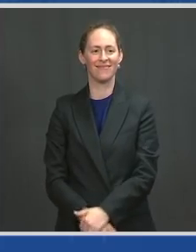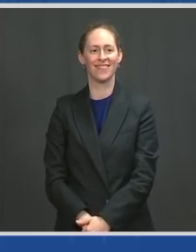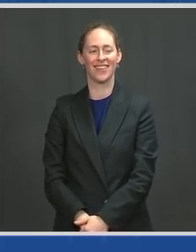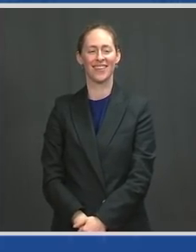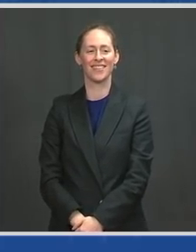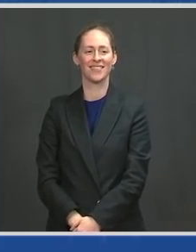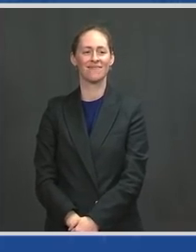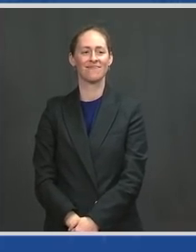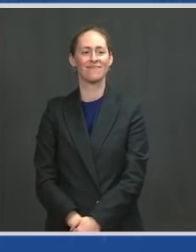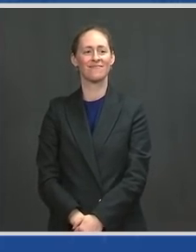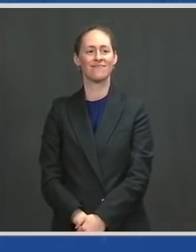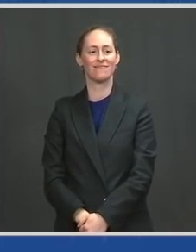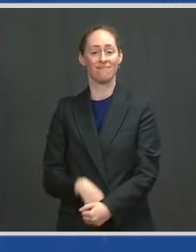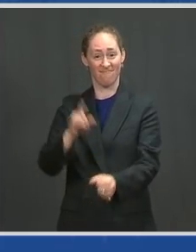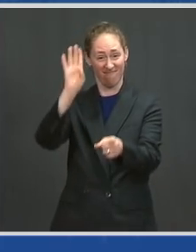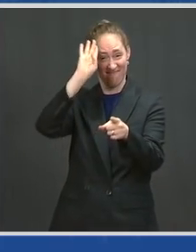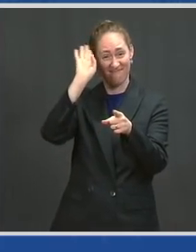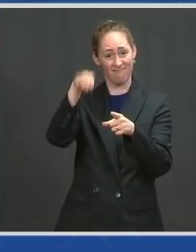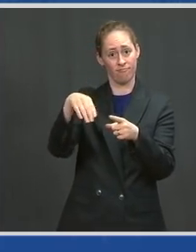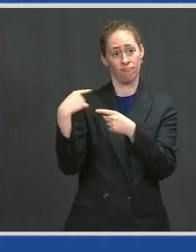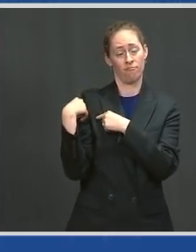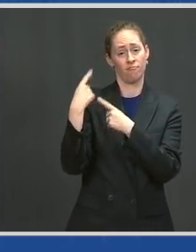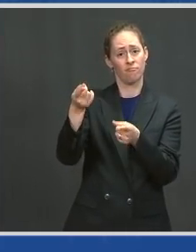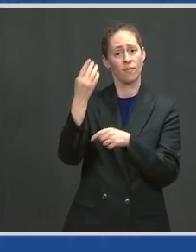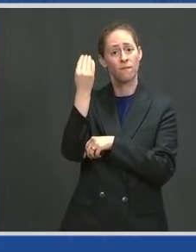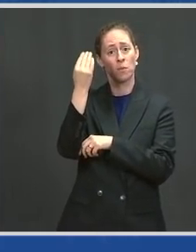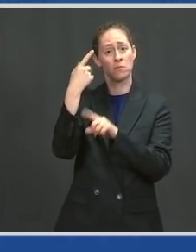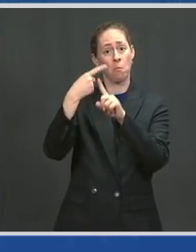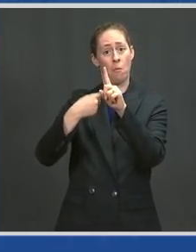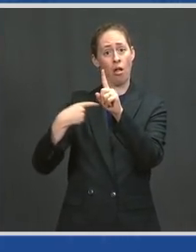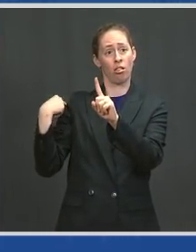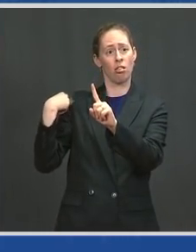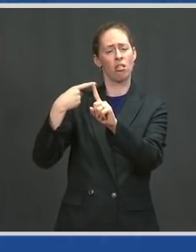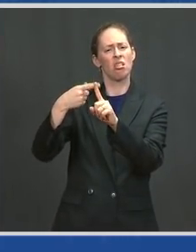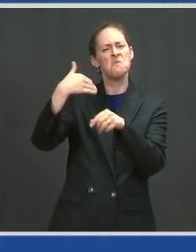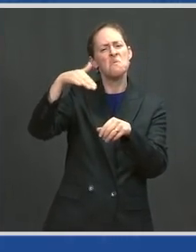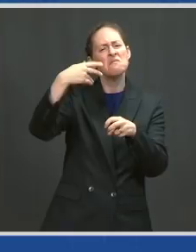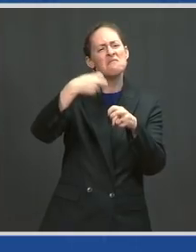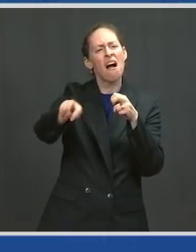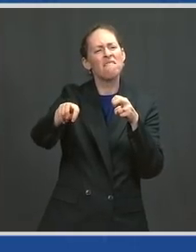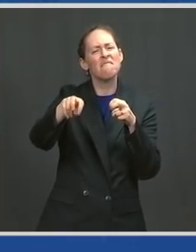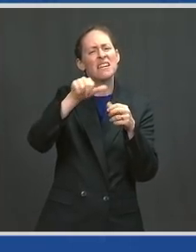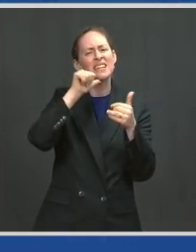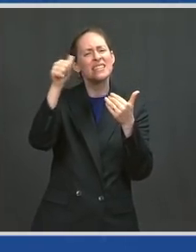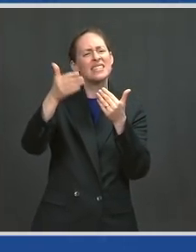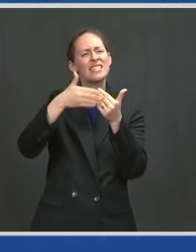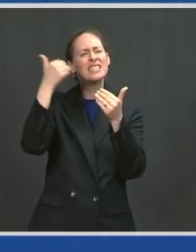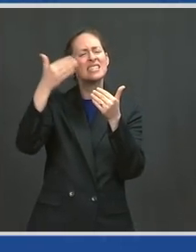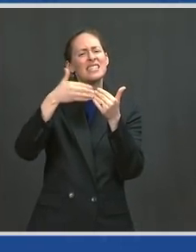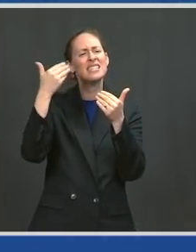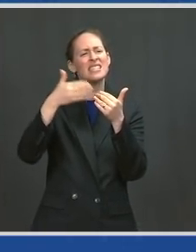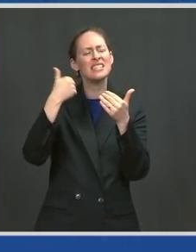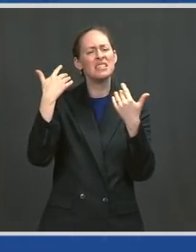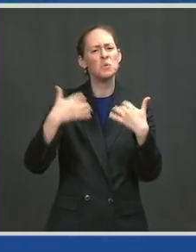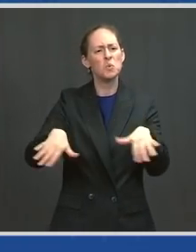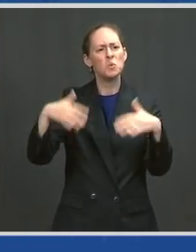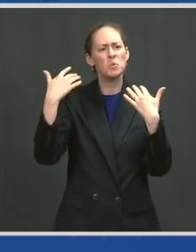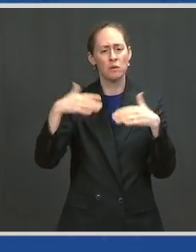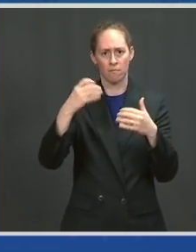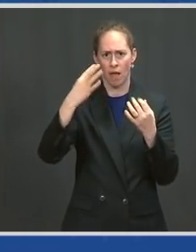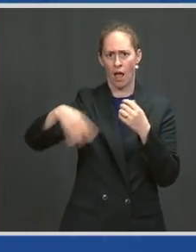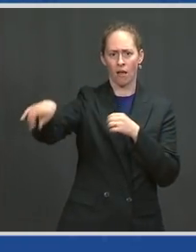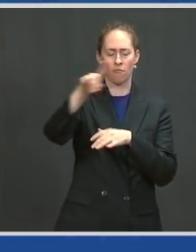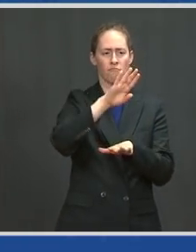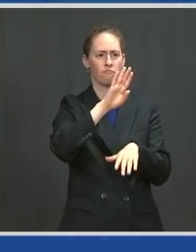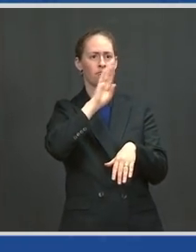have no doubt been a very difficult and unprecedented time for our students, our teachers and school staff.